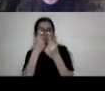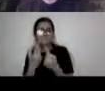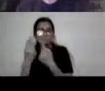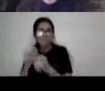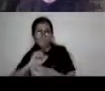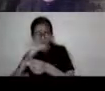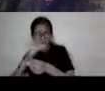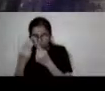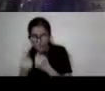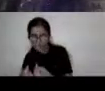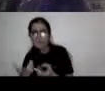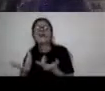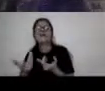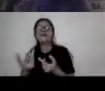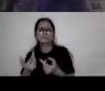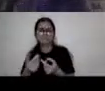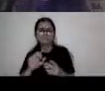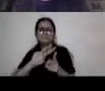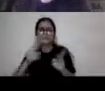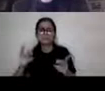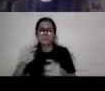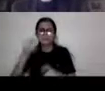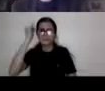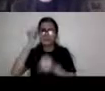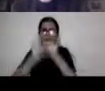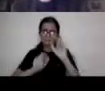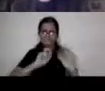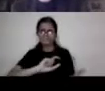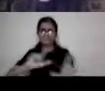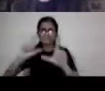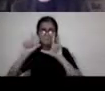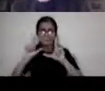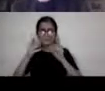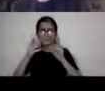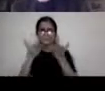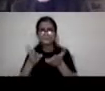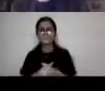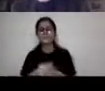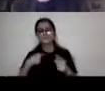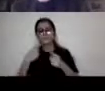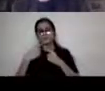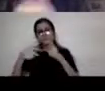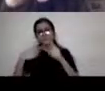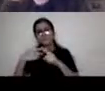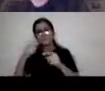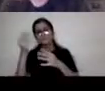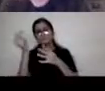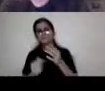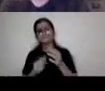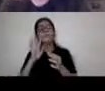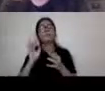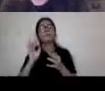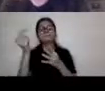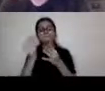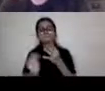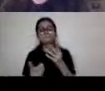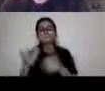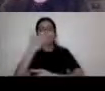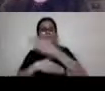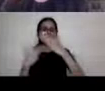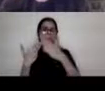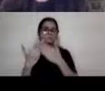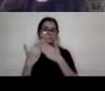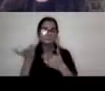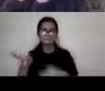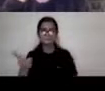Um, so here's my last, uh, slide, uh, where I'm talking about the future of disability studies. And, um, I think the